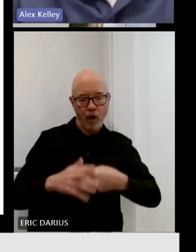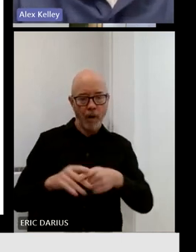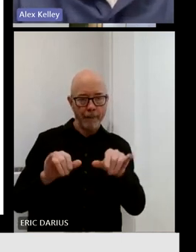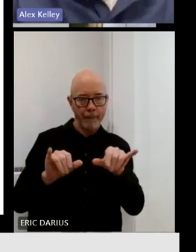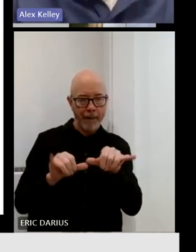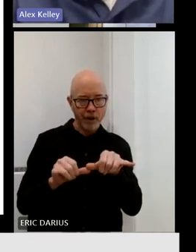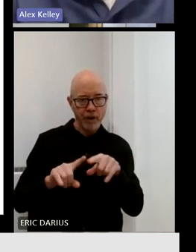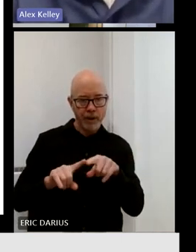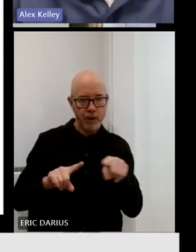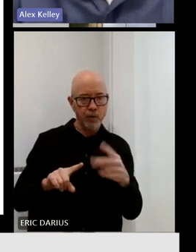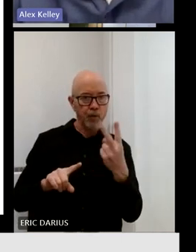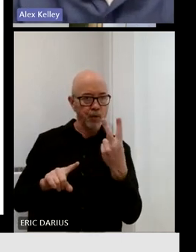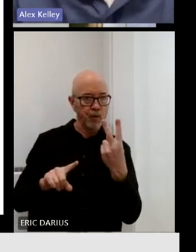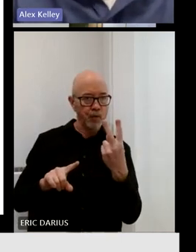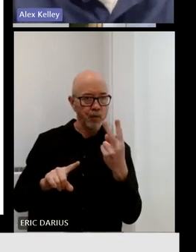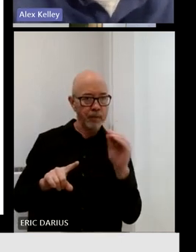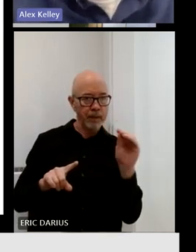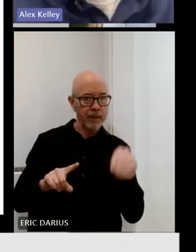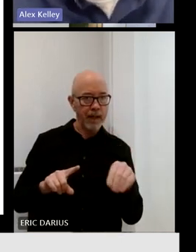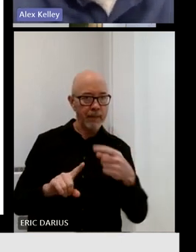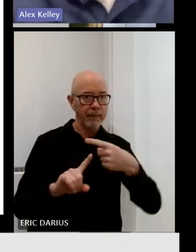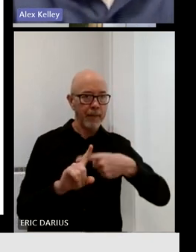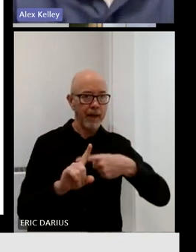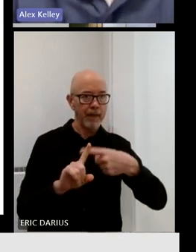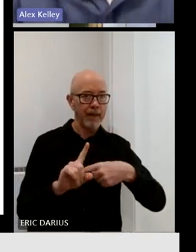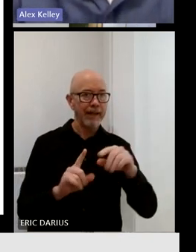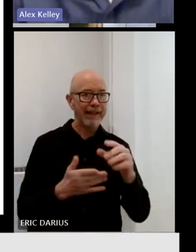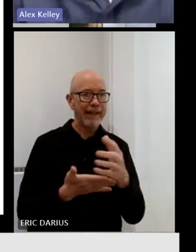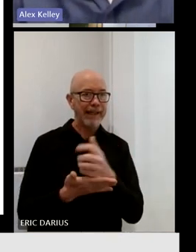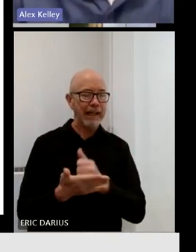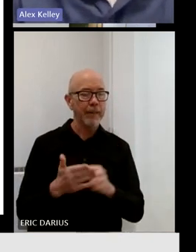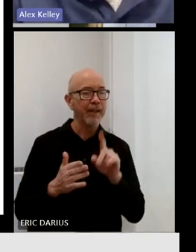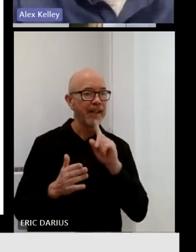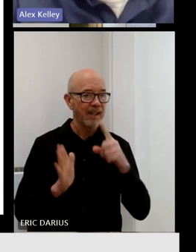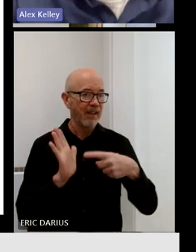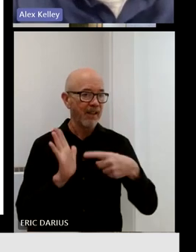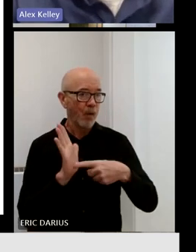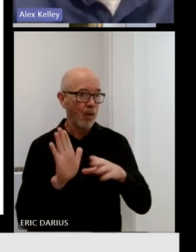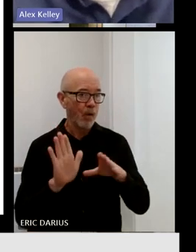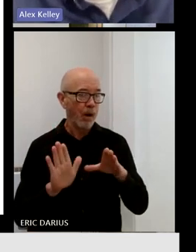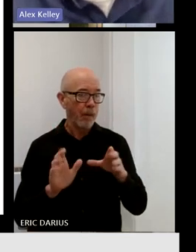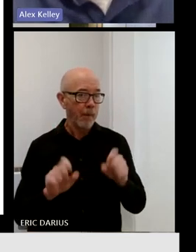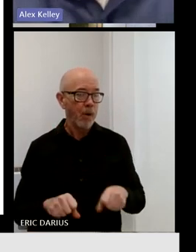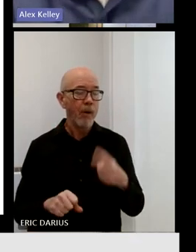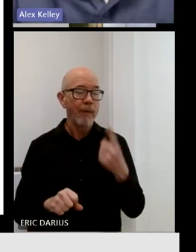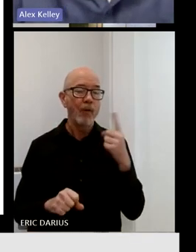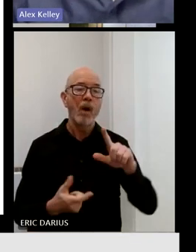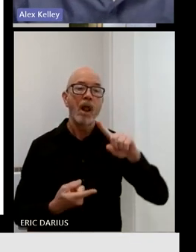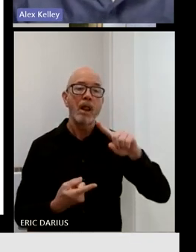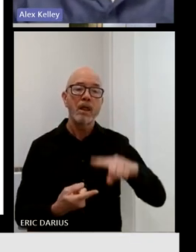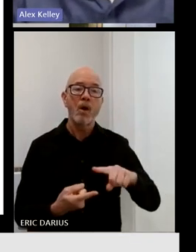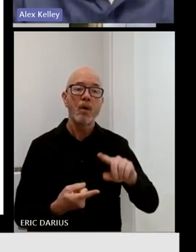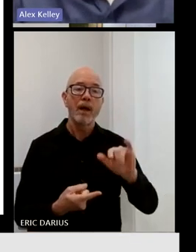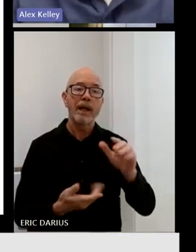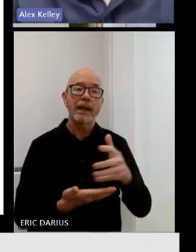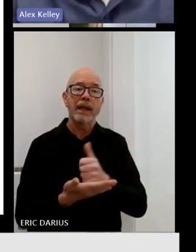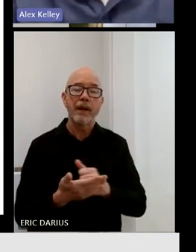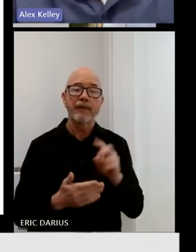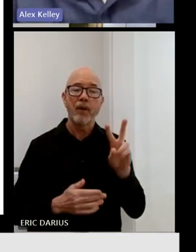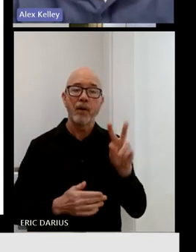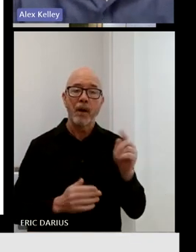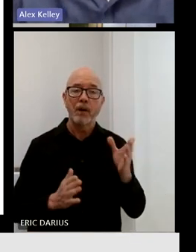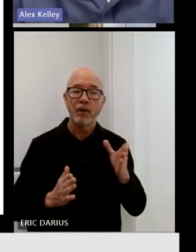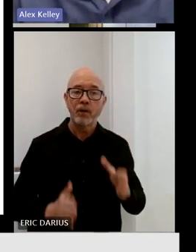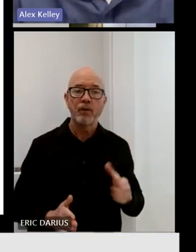2% of monthly income should be the definition of affordable. For low income Vermonters. we've got kind of charts and documentation in